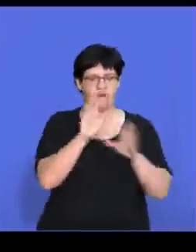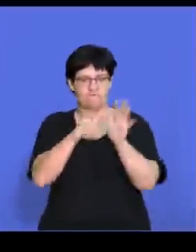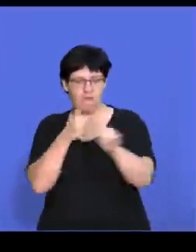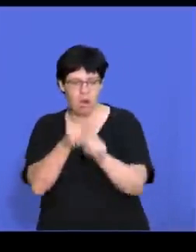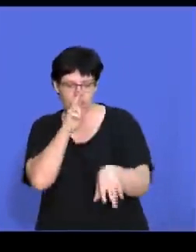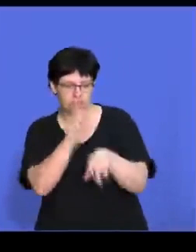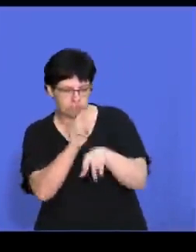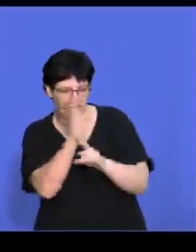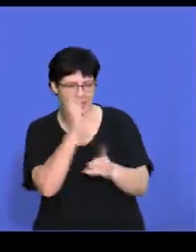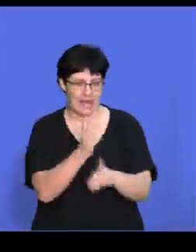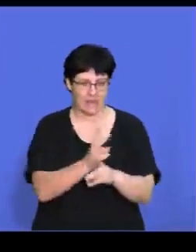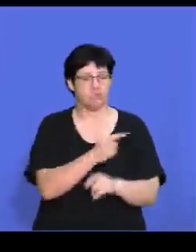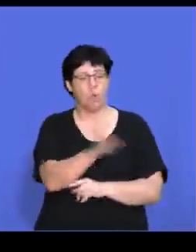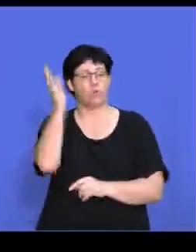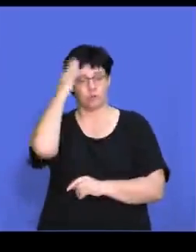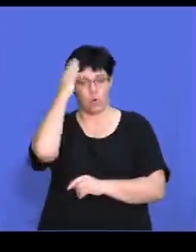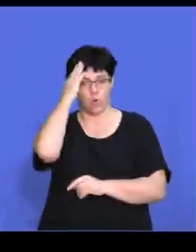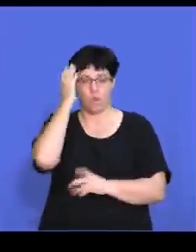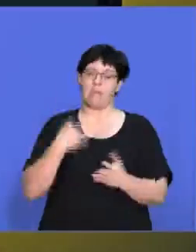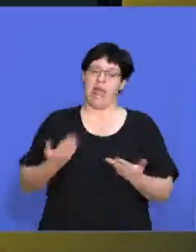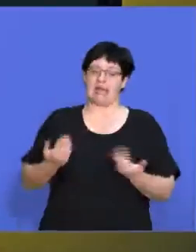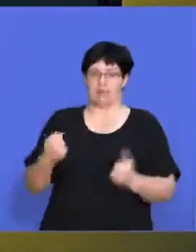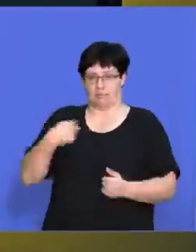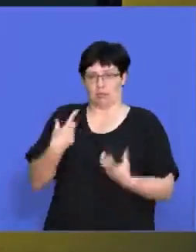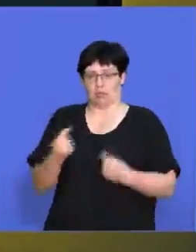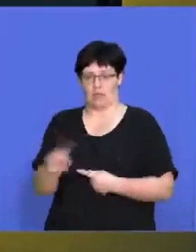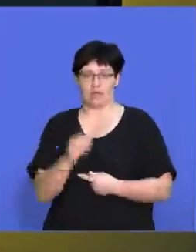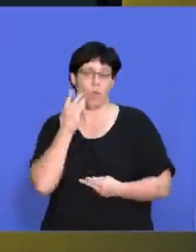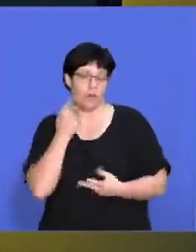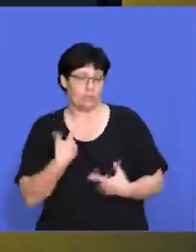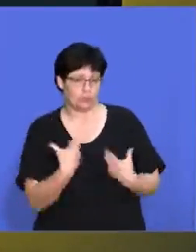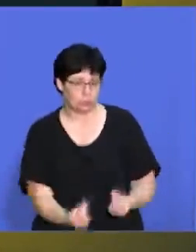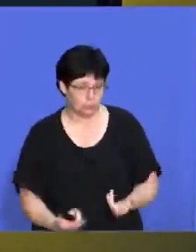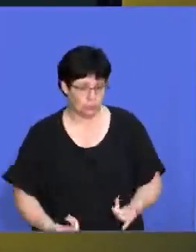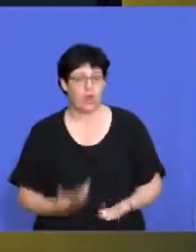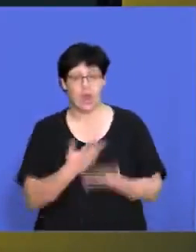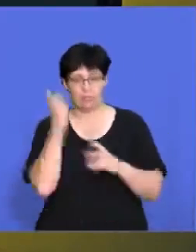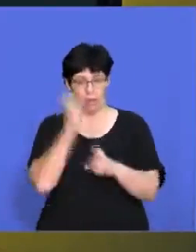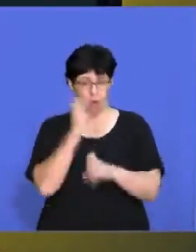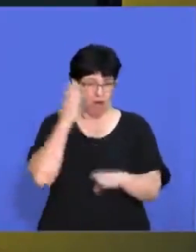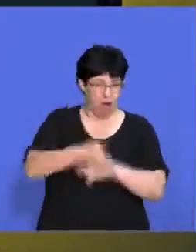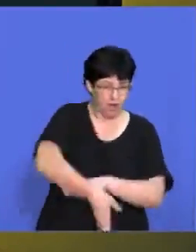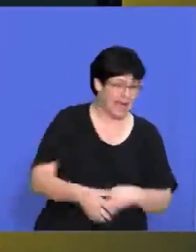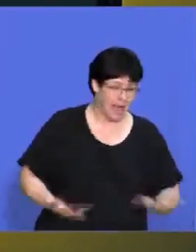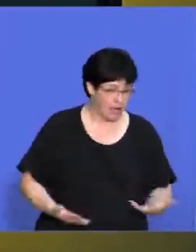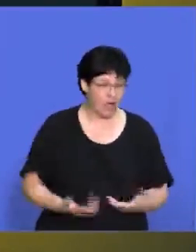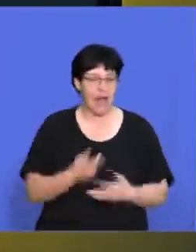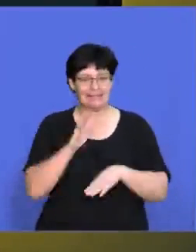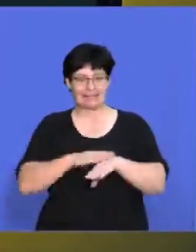for control and, and follow up, right? So that everyone knows, right, what is expected when, um, uh, how hard do we